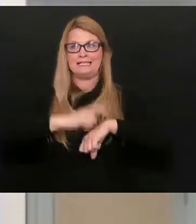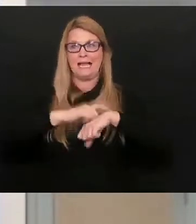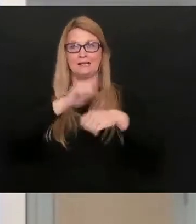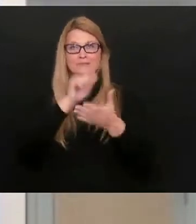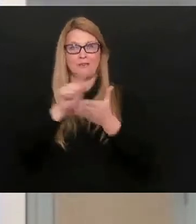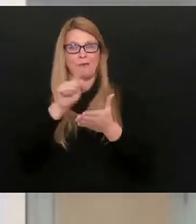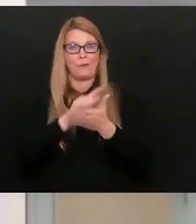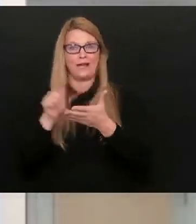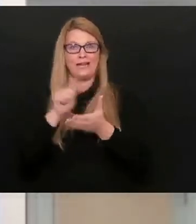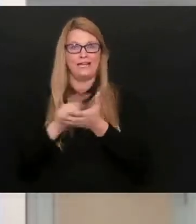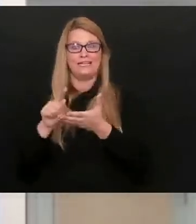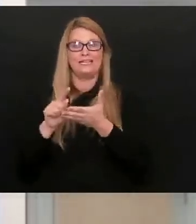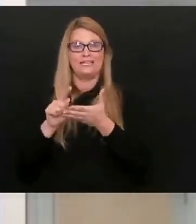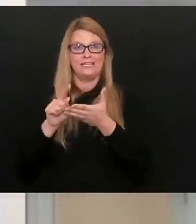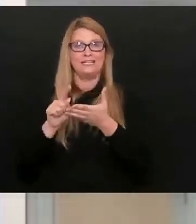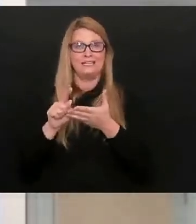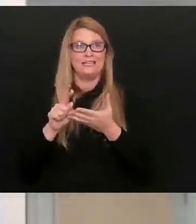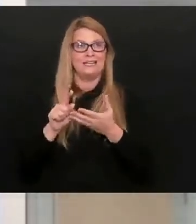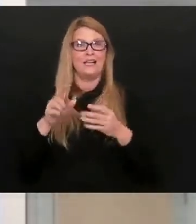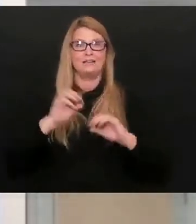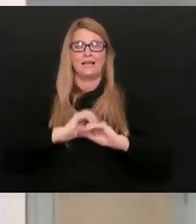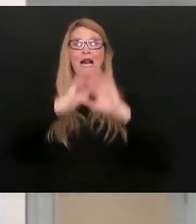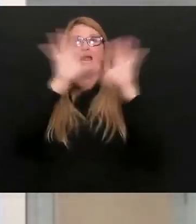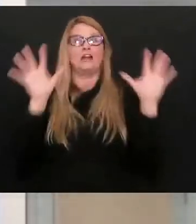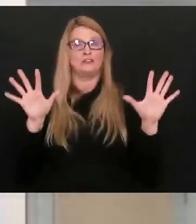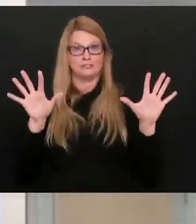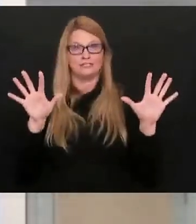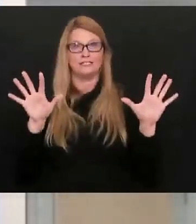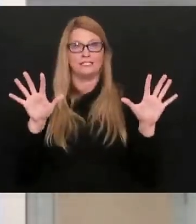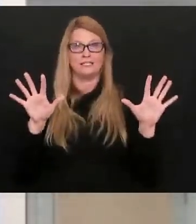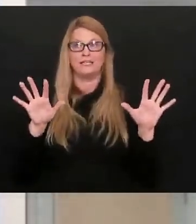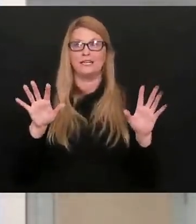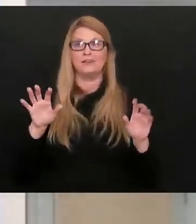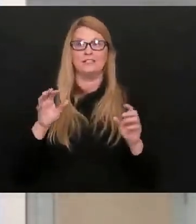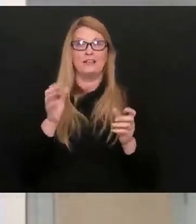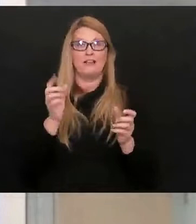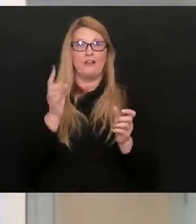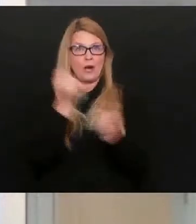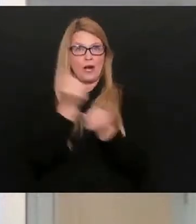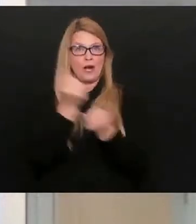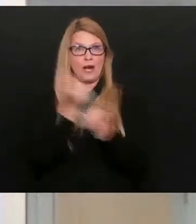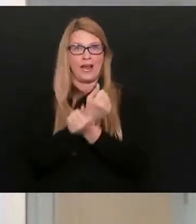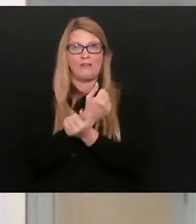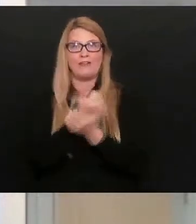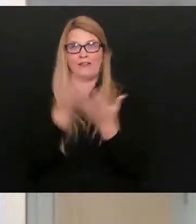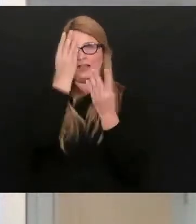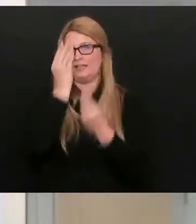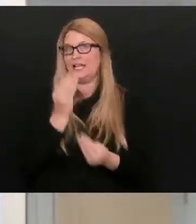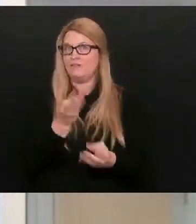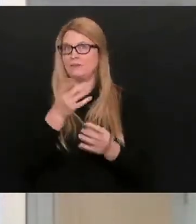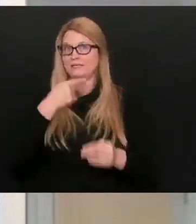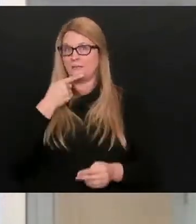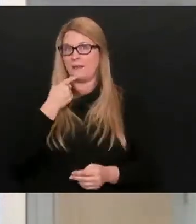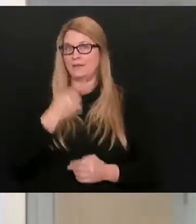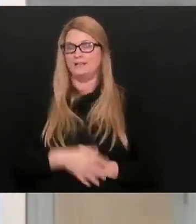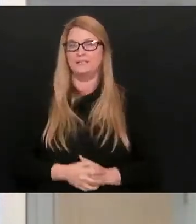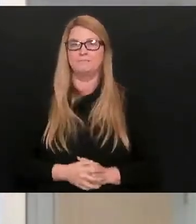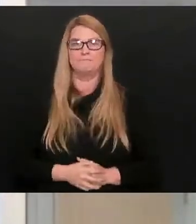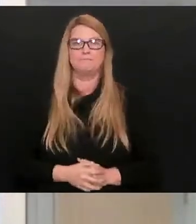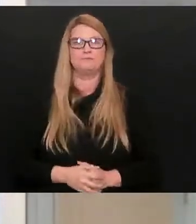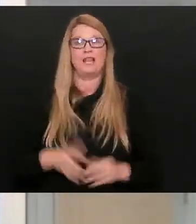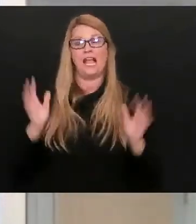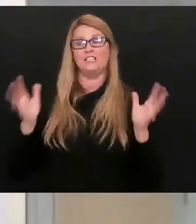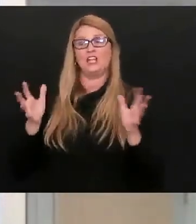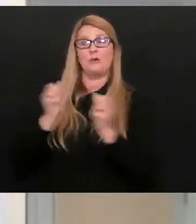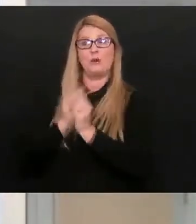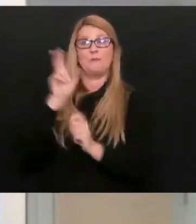the transparency that the governor and each of you are insisting on. I chatted with a number of individuals from Berkeley County